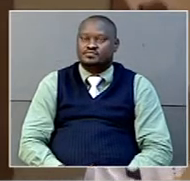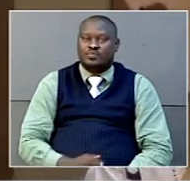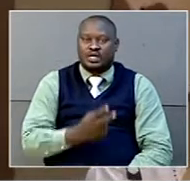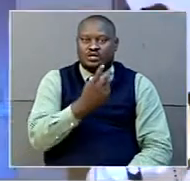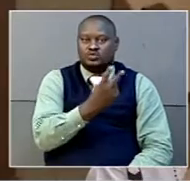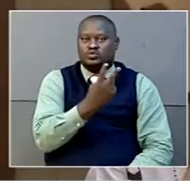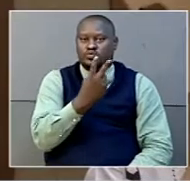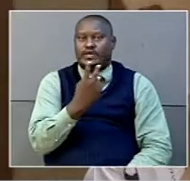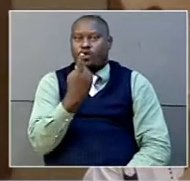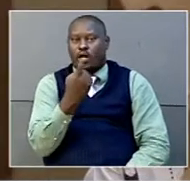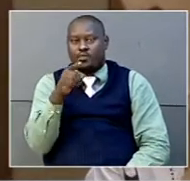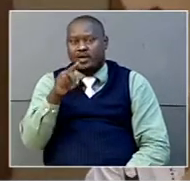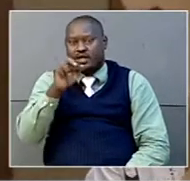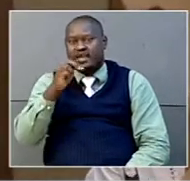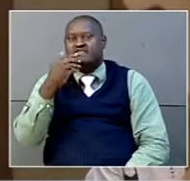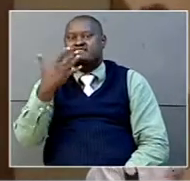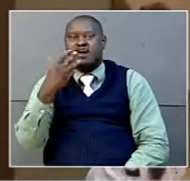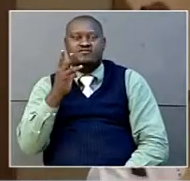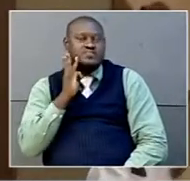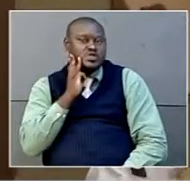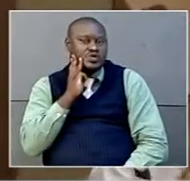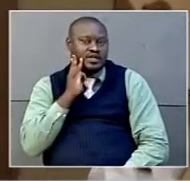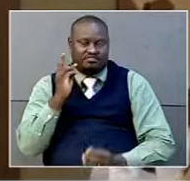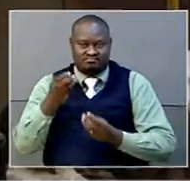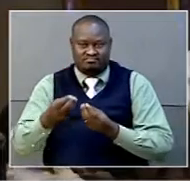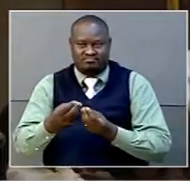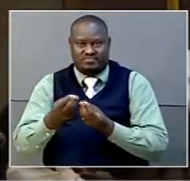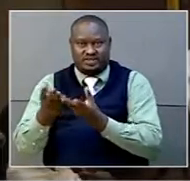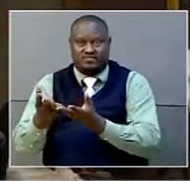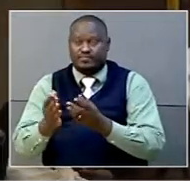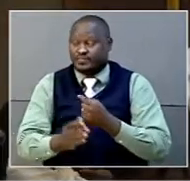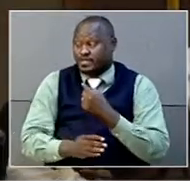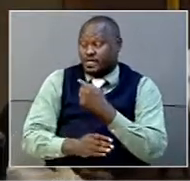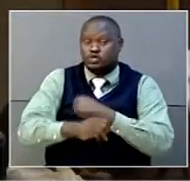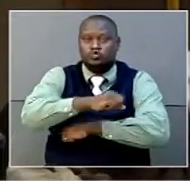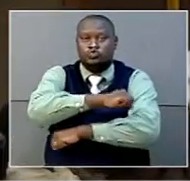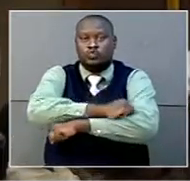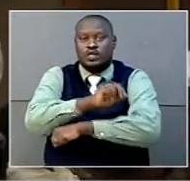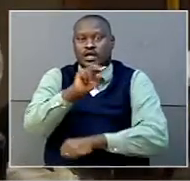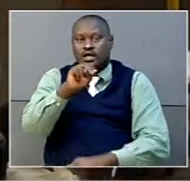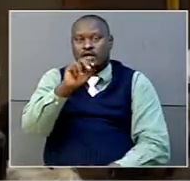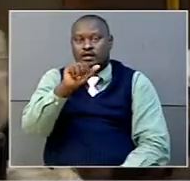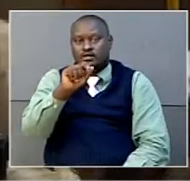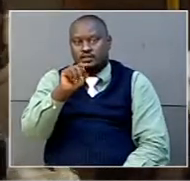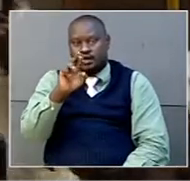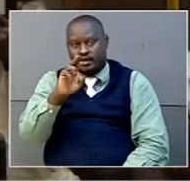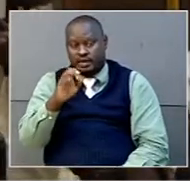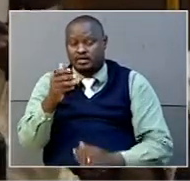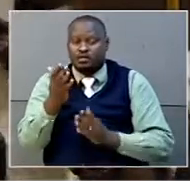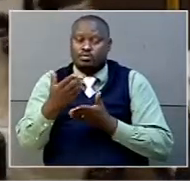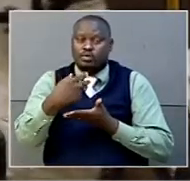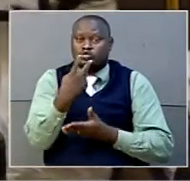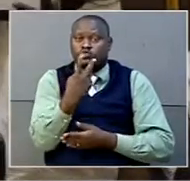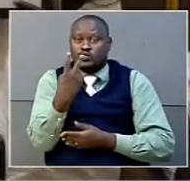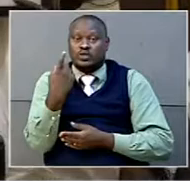221.85 billion shillings. Ntare school old boys have raised 221 million